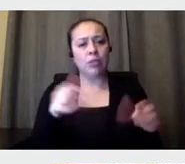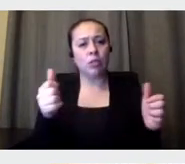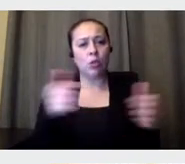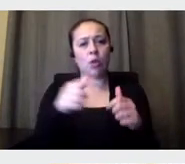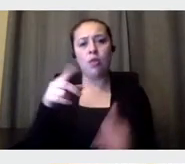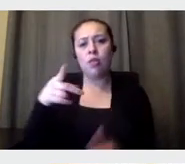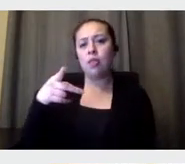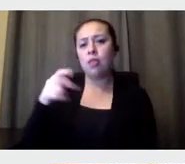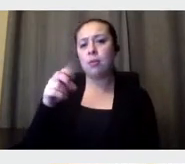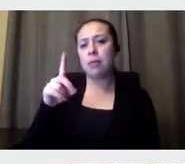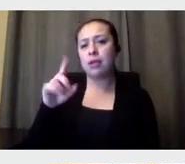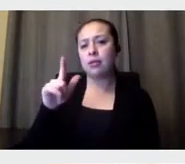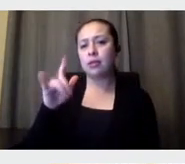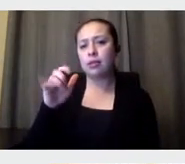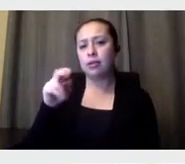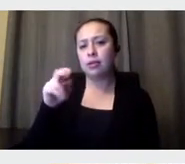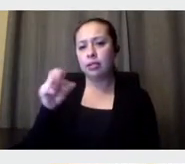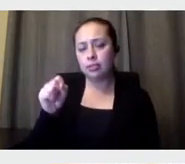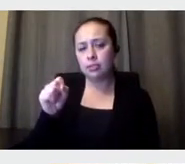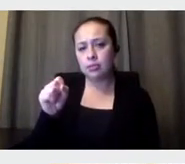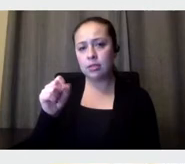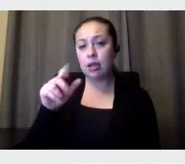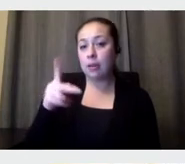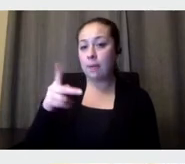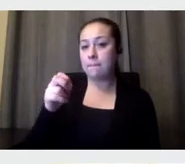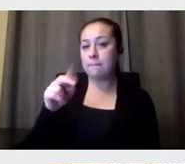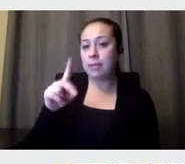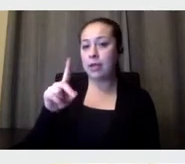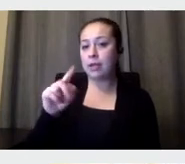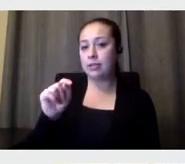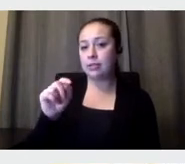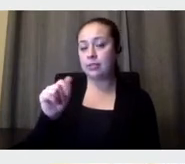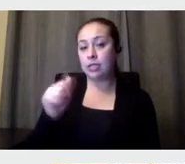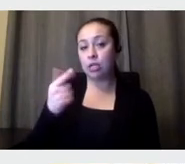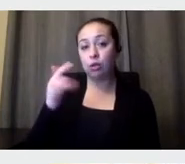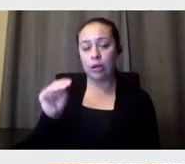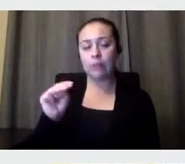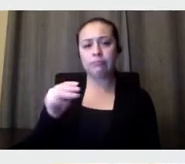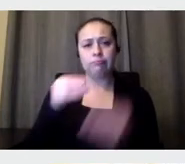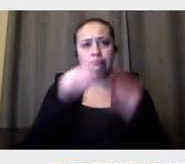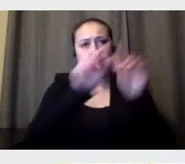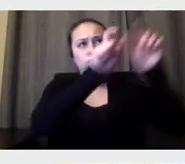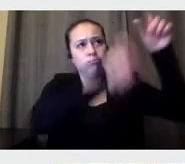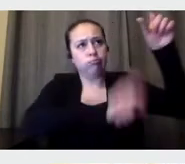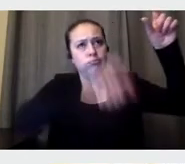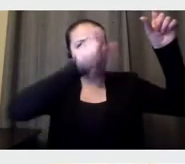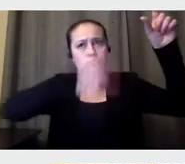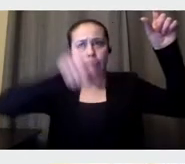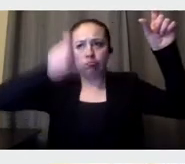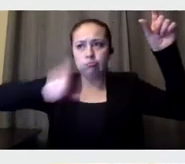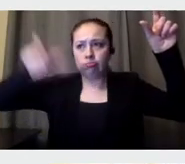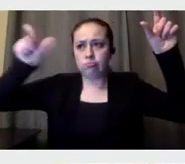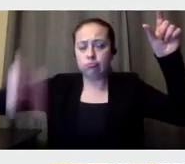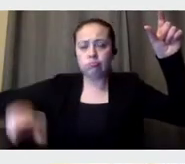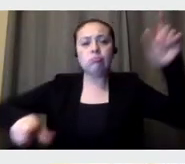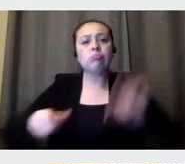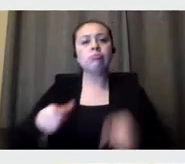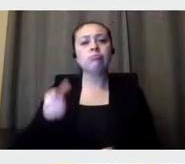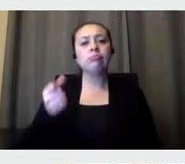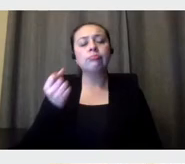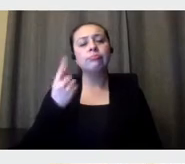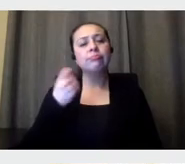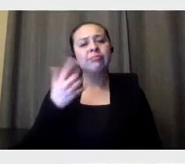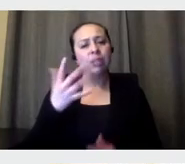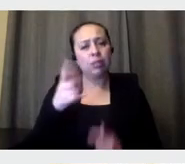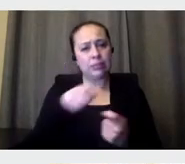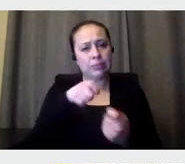there, very simple, very, very obvious, but I never see it like that way. But specifically, I want to talk about the, library. They